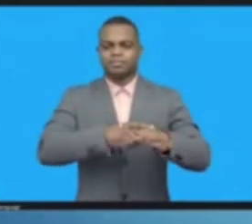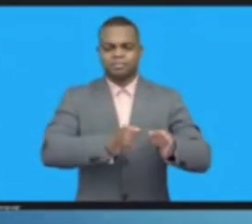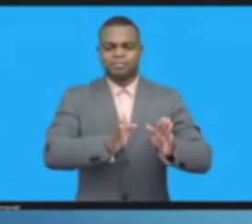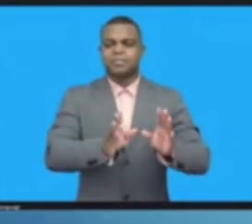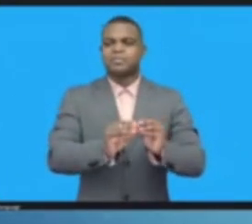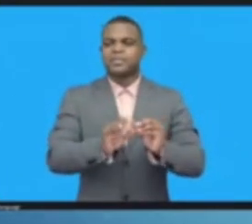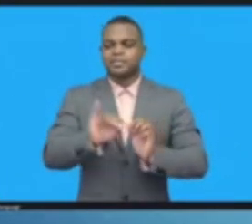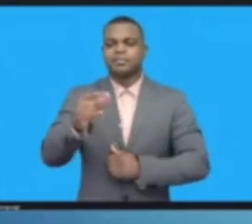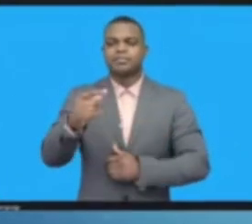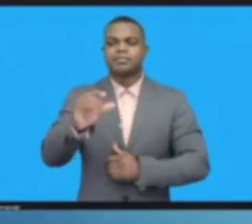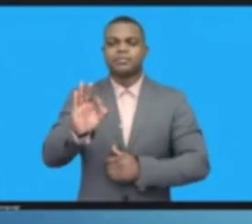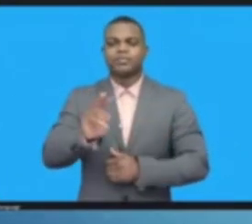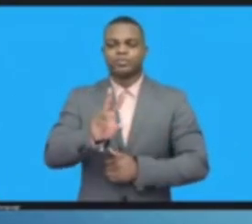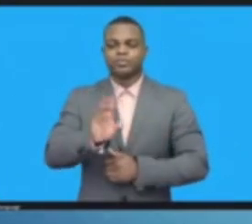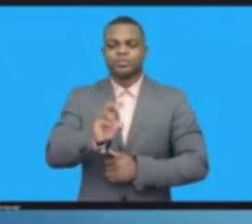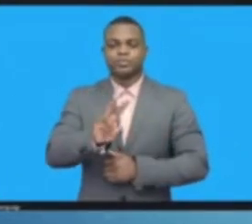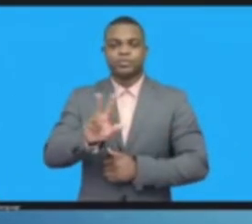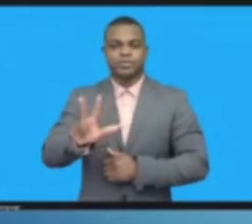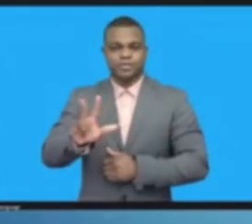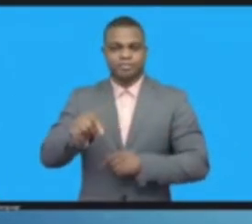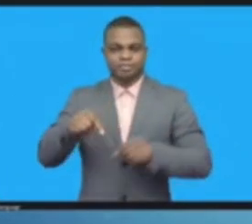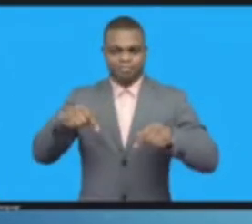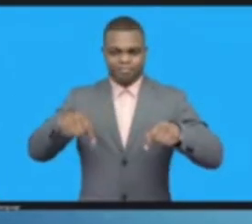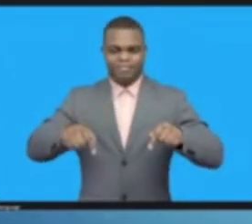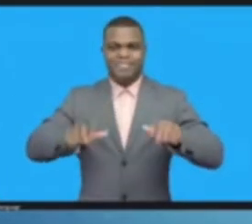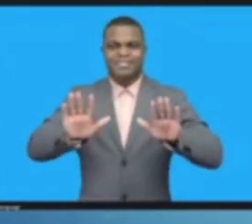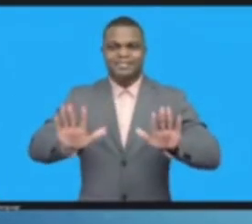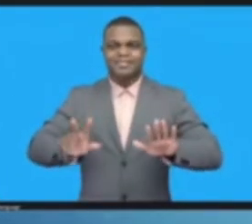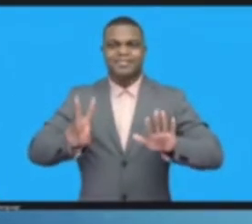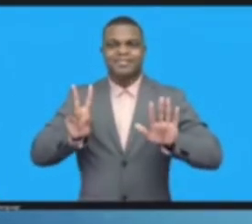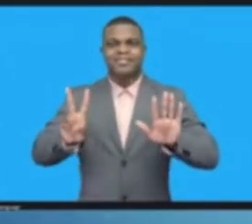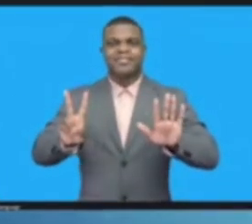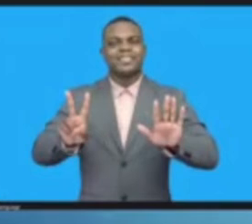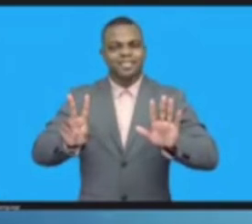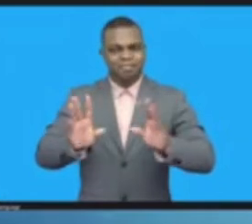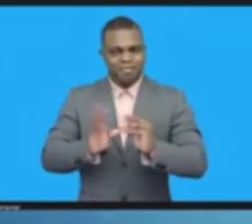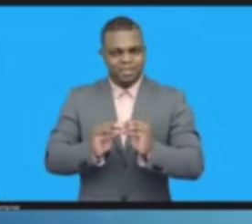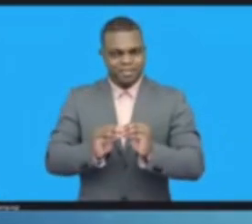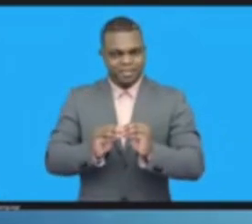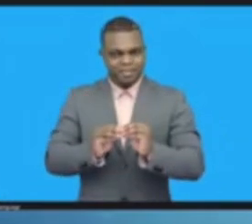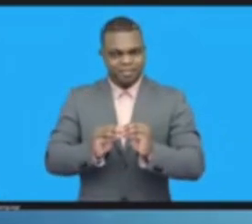Bogdan-Martin, the ITU Secretary General Elect. Please.